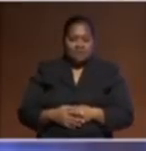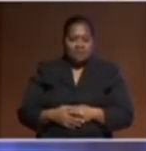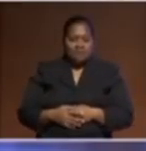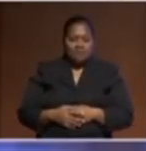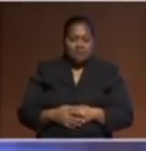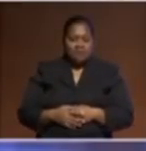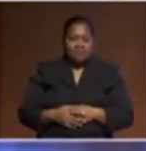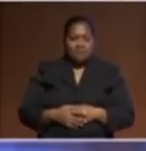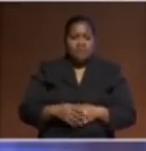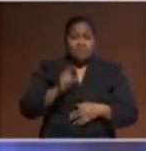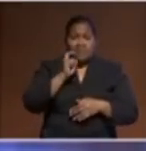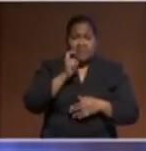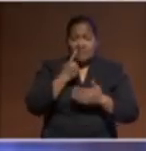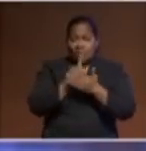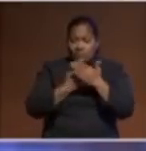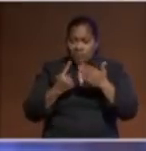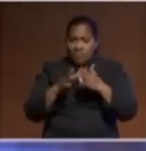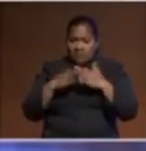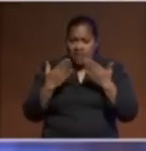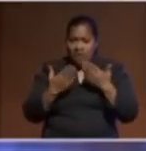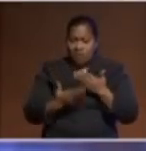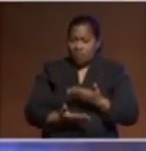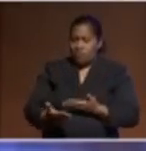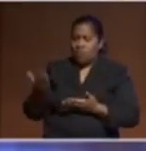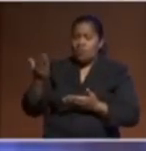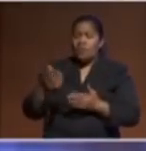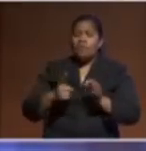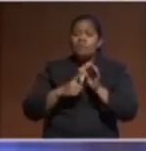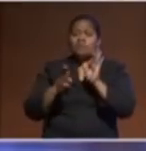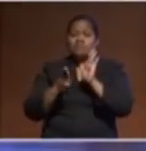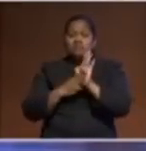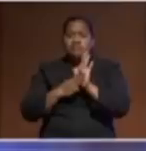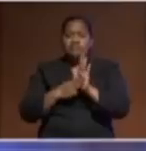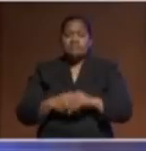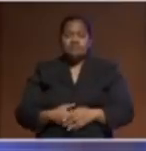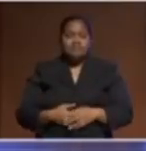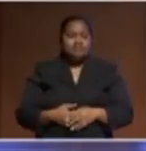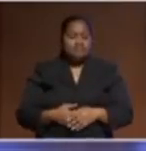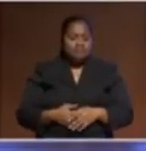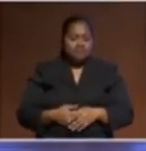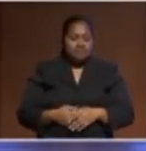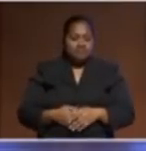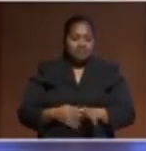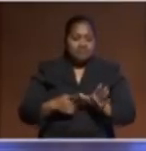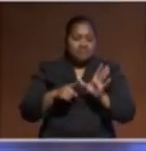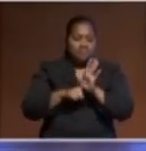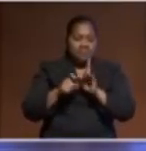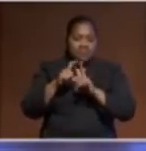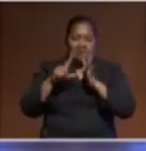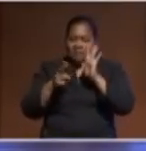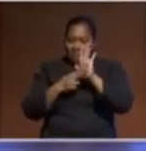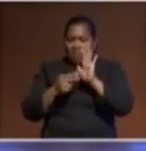If I may now turn to you, Prime Minister Ardern, tēnā koe. Great to see you and good afternoon.